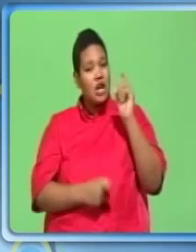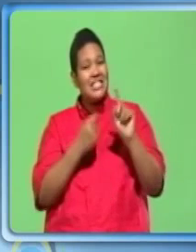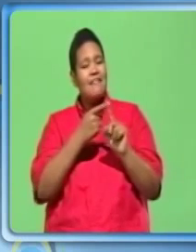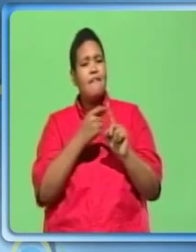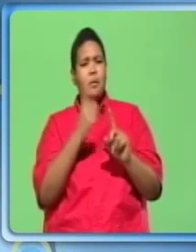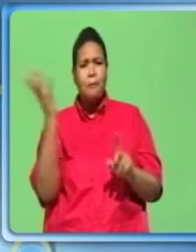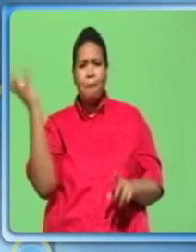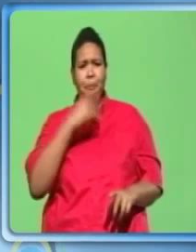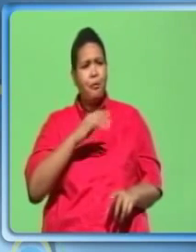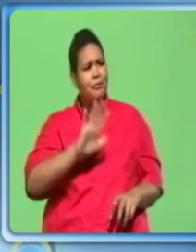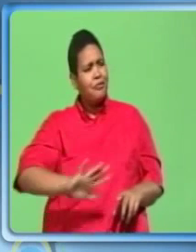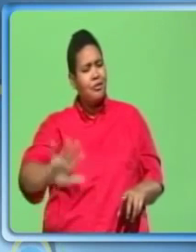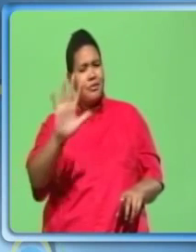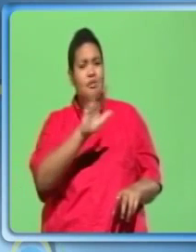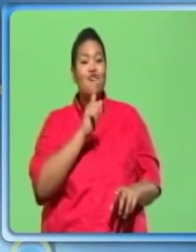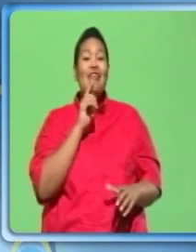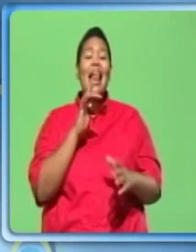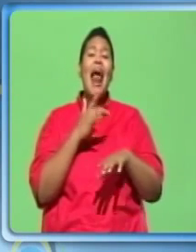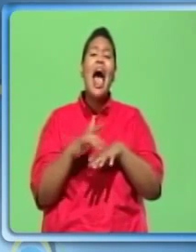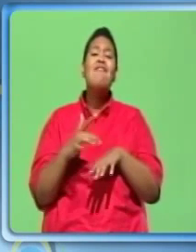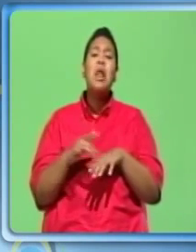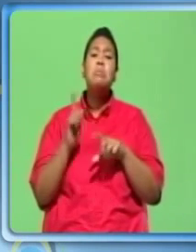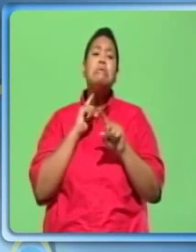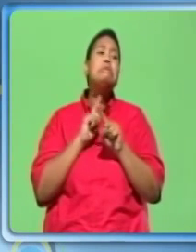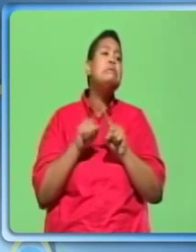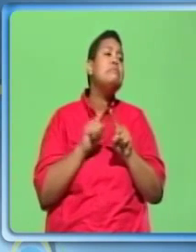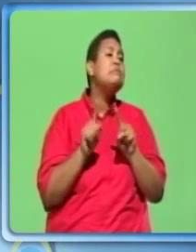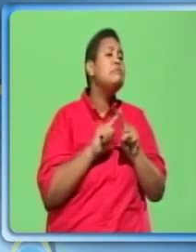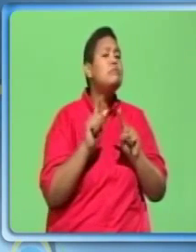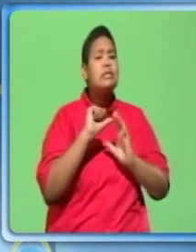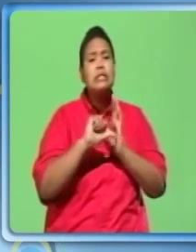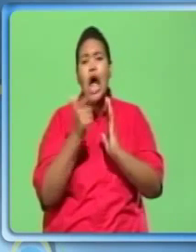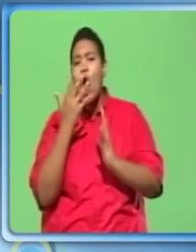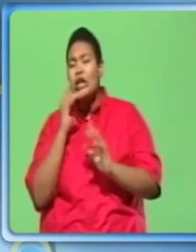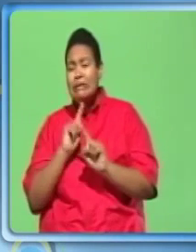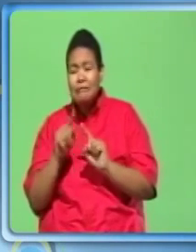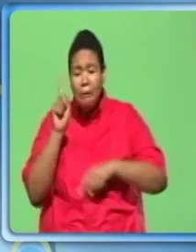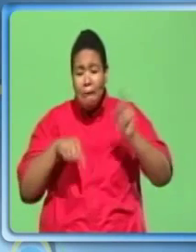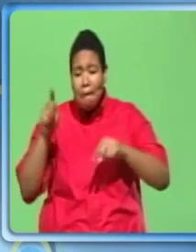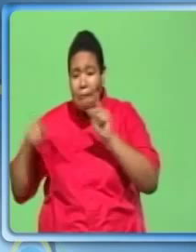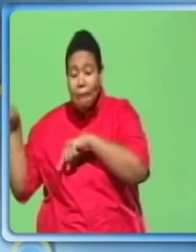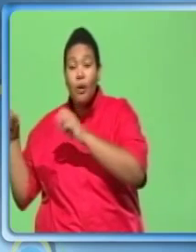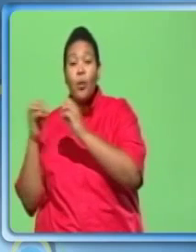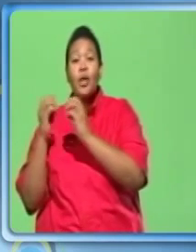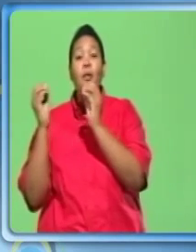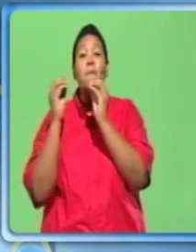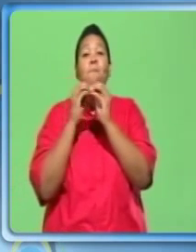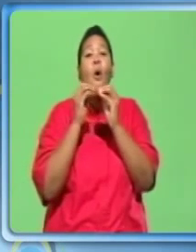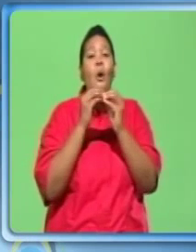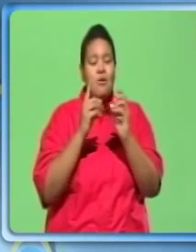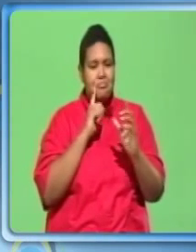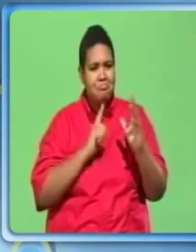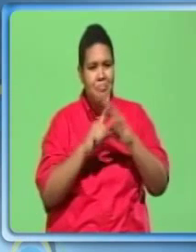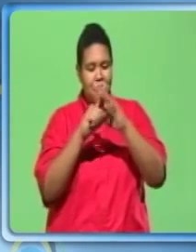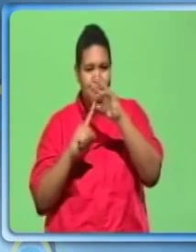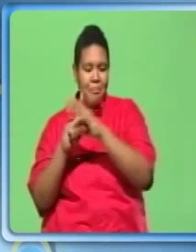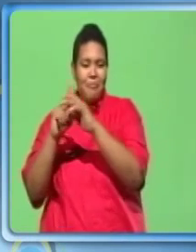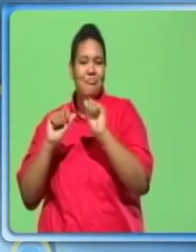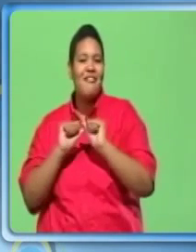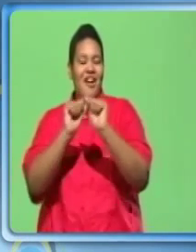attractive. Available in a large range of styles and colors. With more appearing constantly.